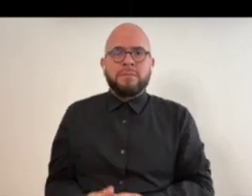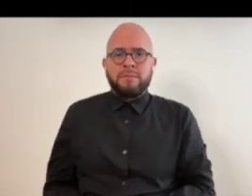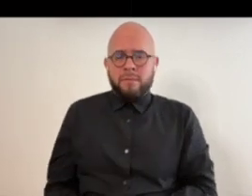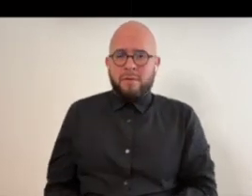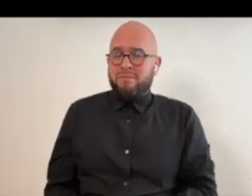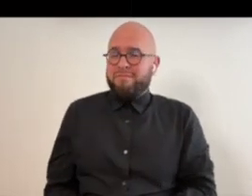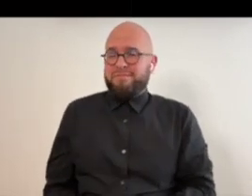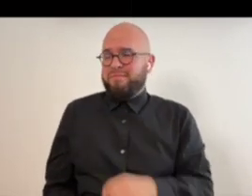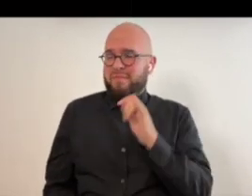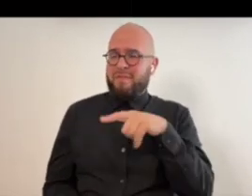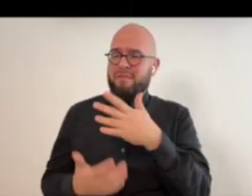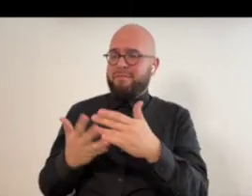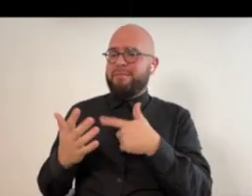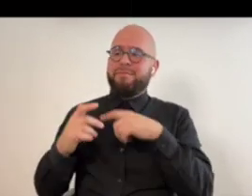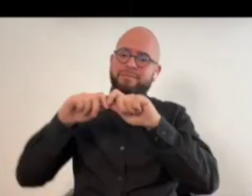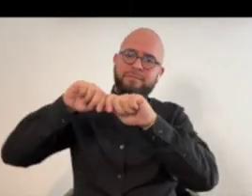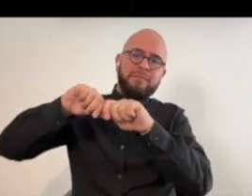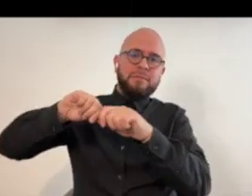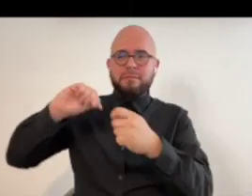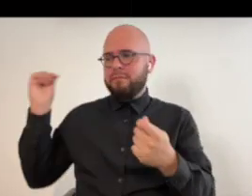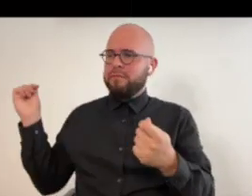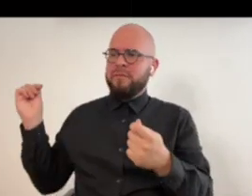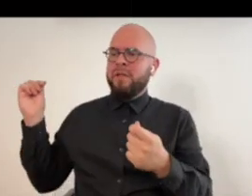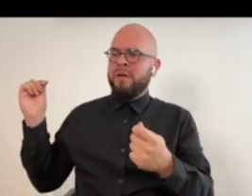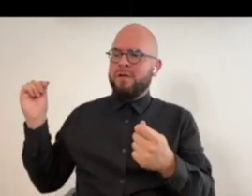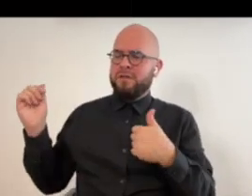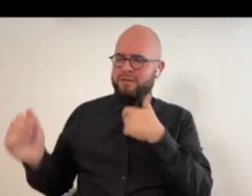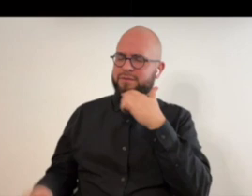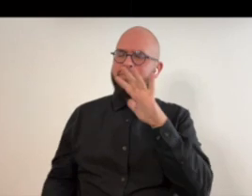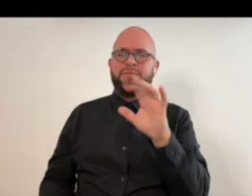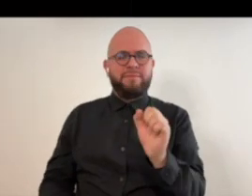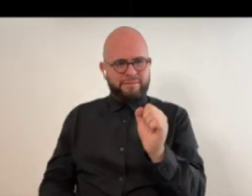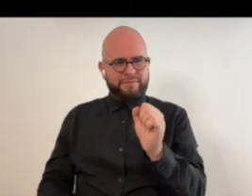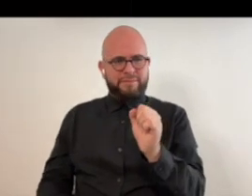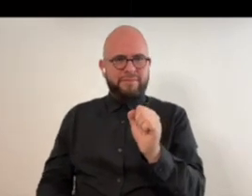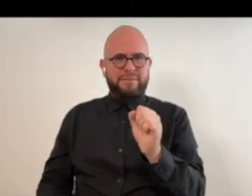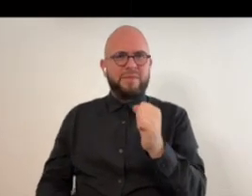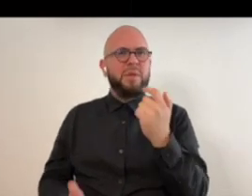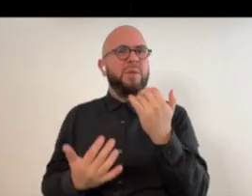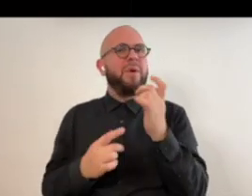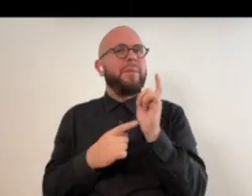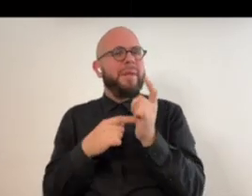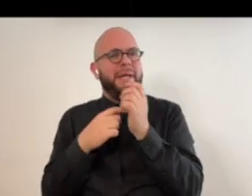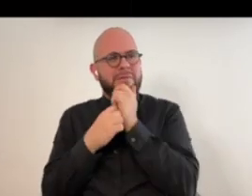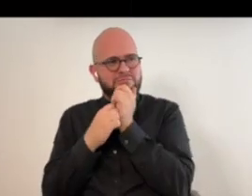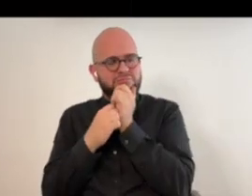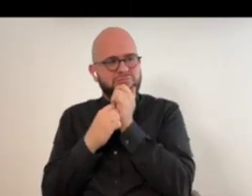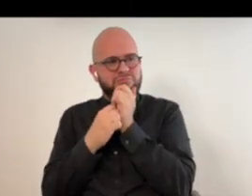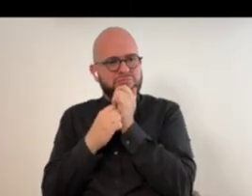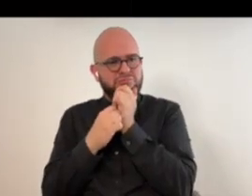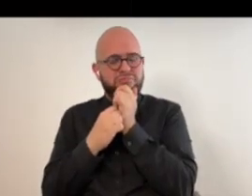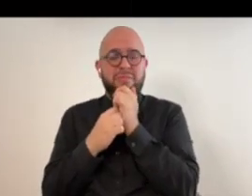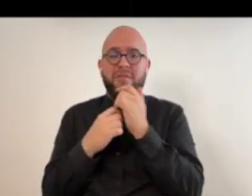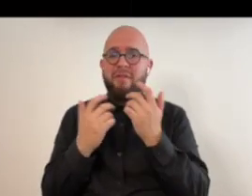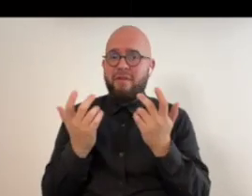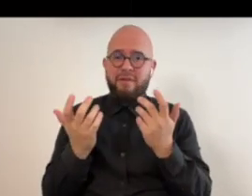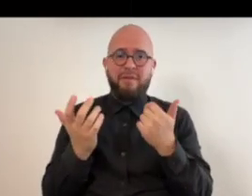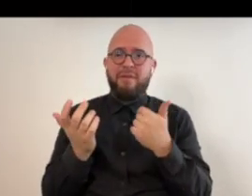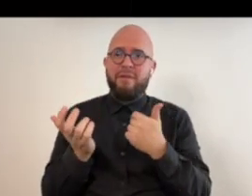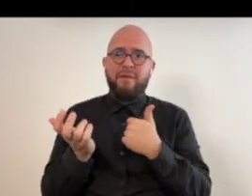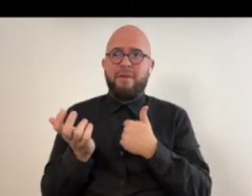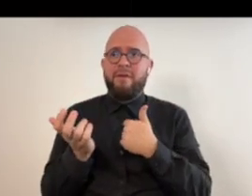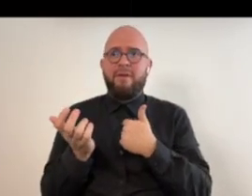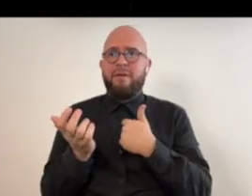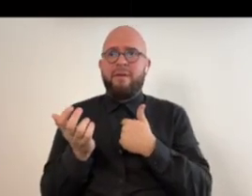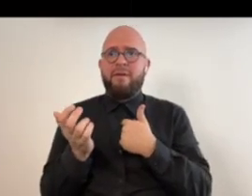that section out and I said, Oh, wait a minute. Um, and